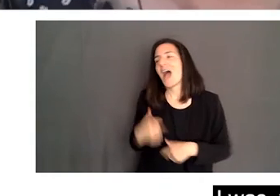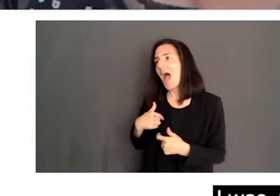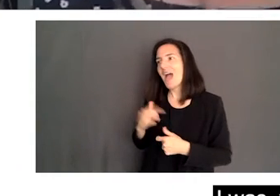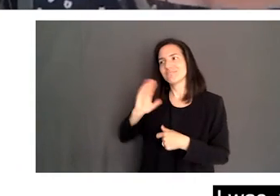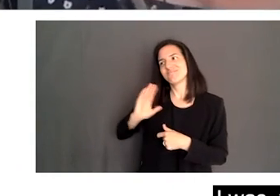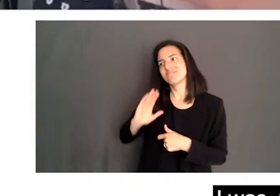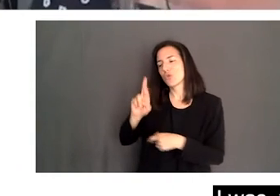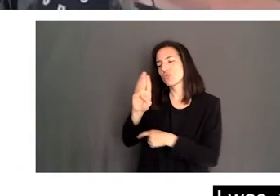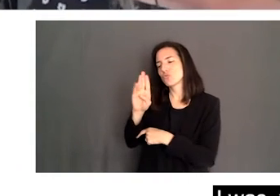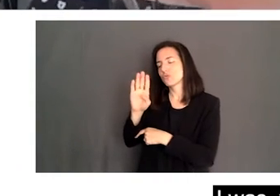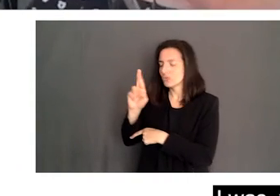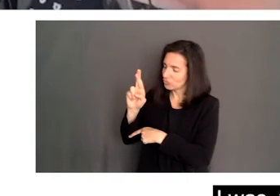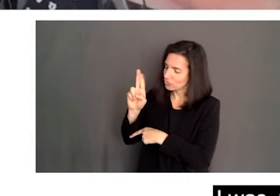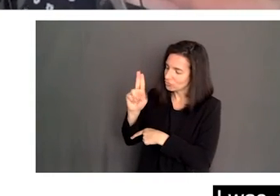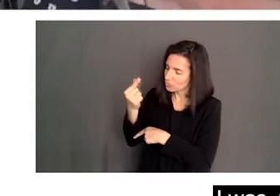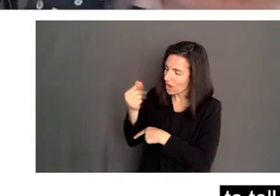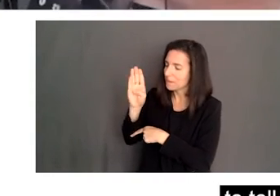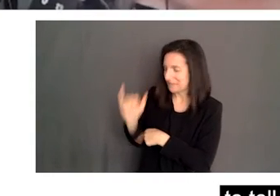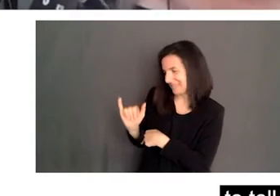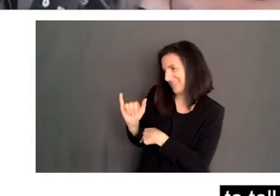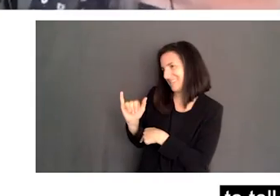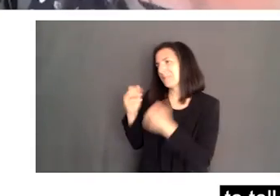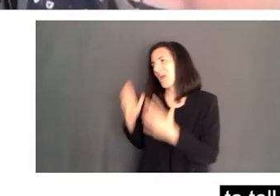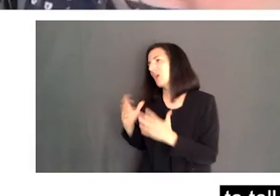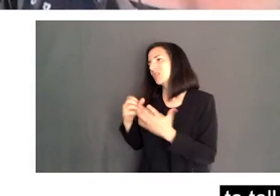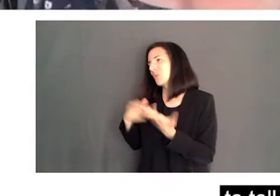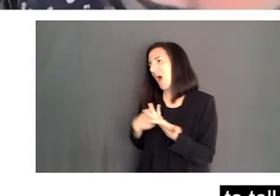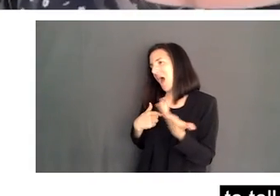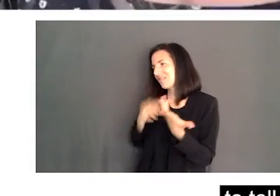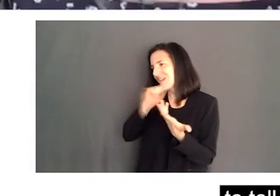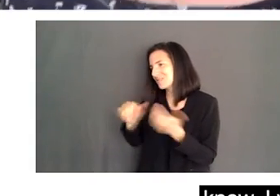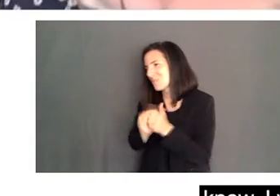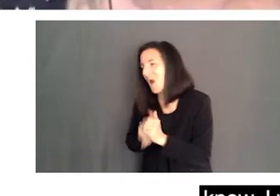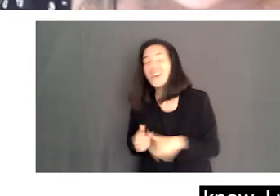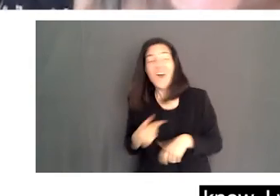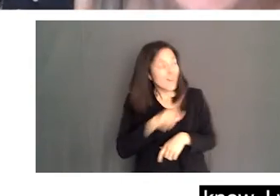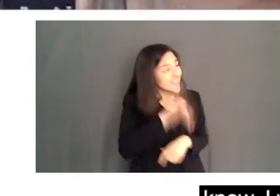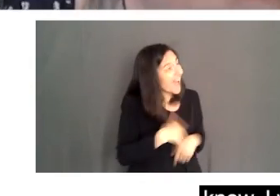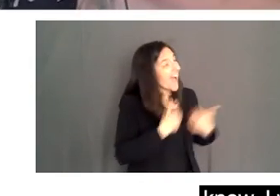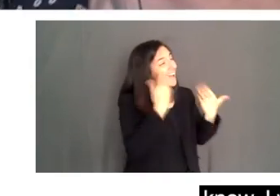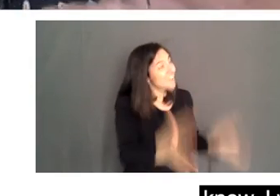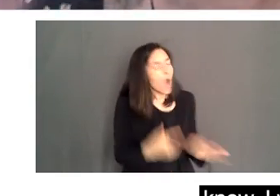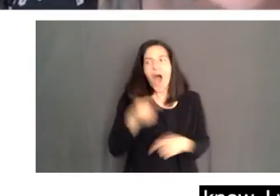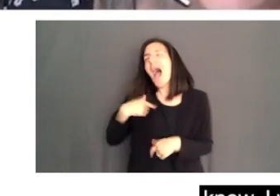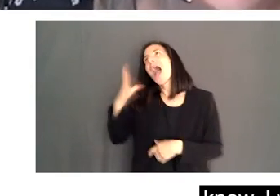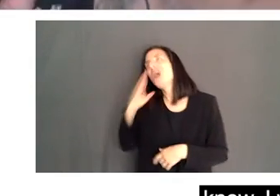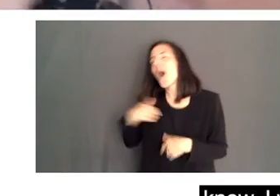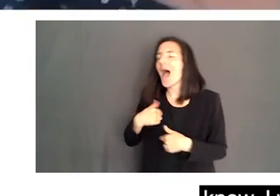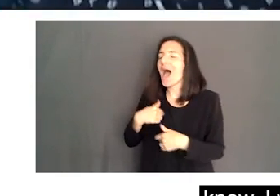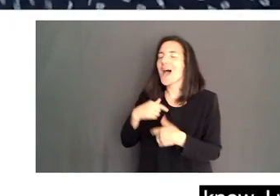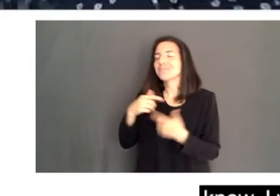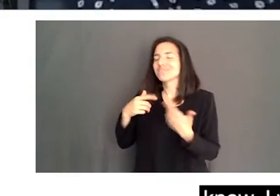So I, I've, I love, I love the sports. I have to tell you. So that when I heard about your, I know I wasn't going to mention it.